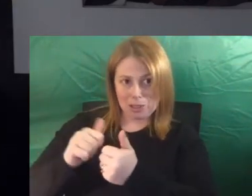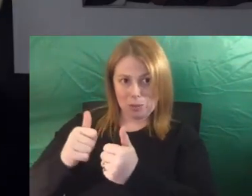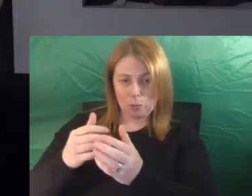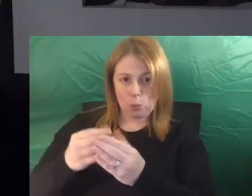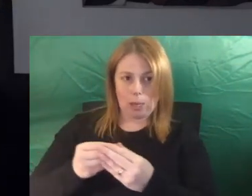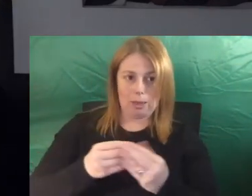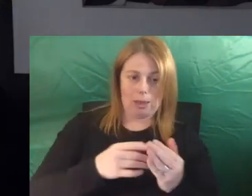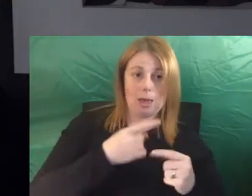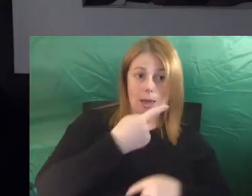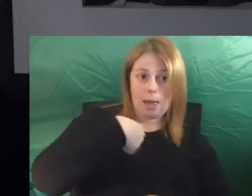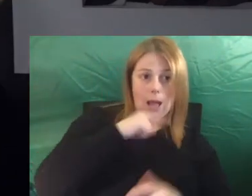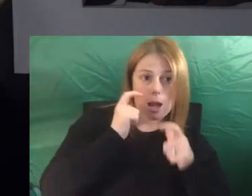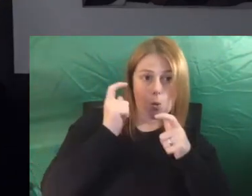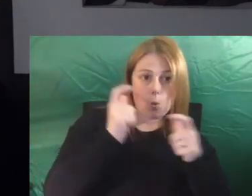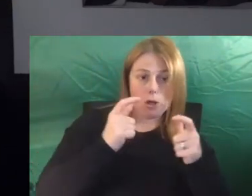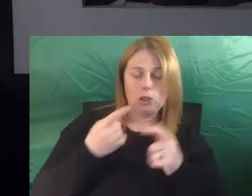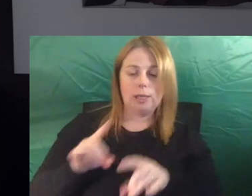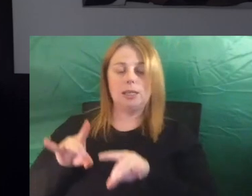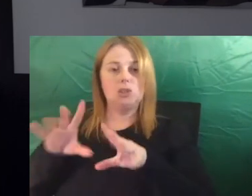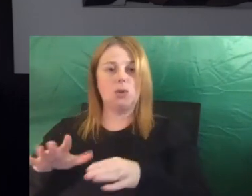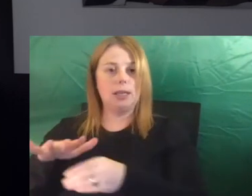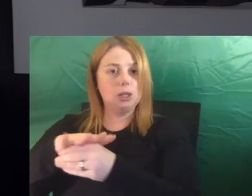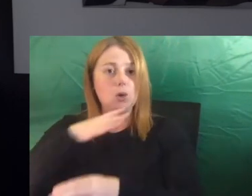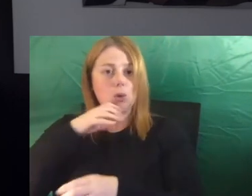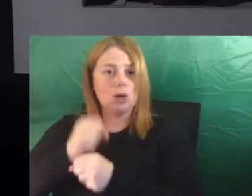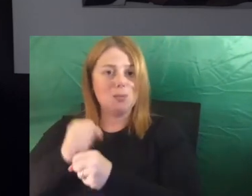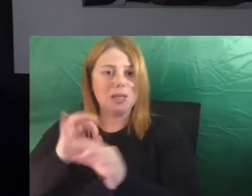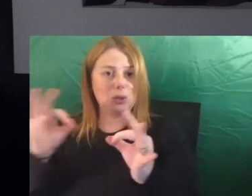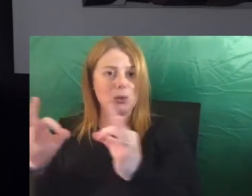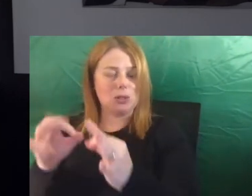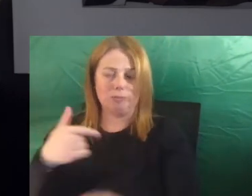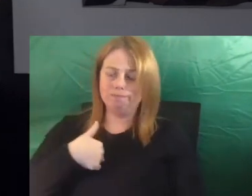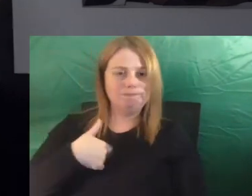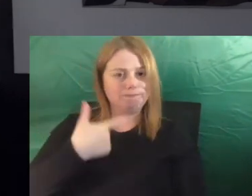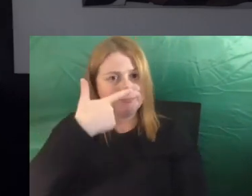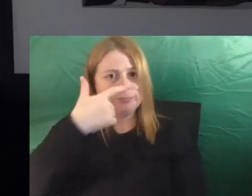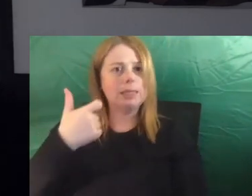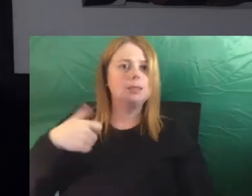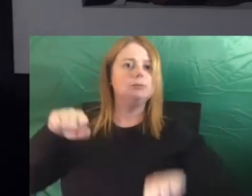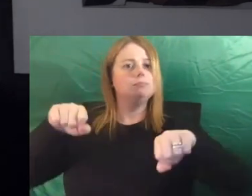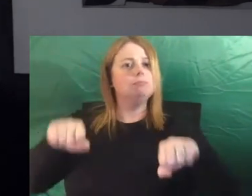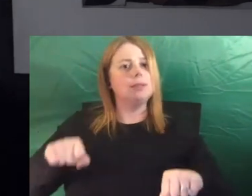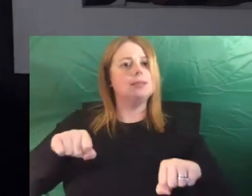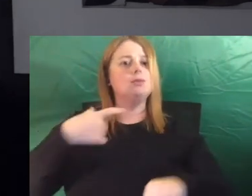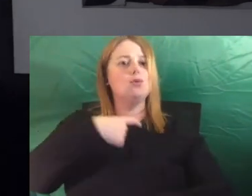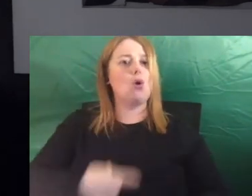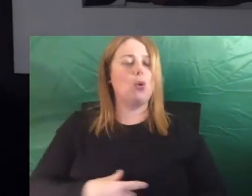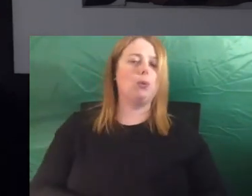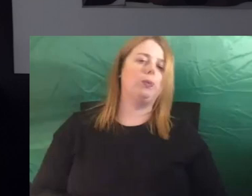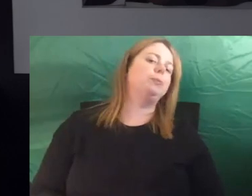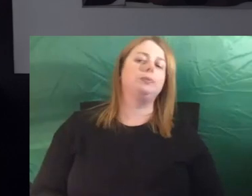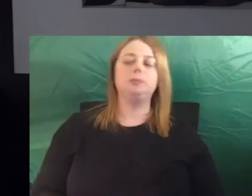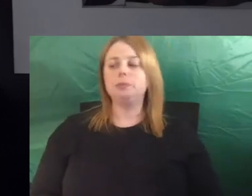and the Australian Local Government Association that I have the honour of being the President of is this seminar